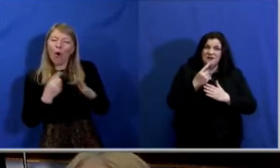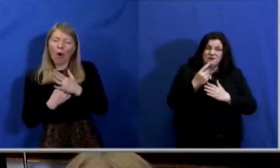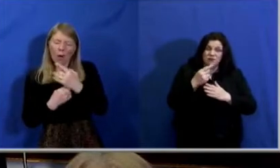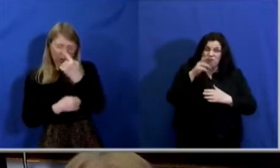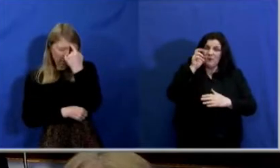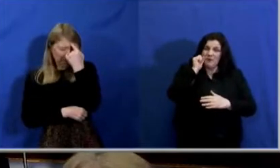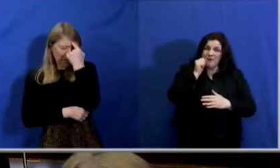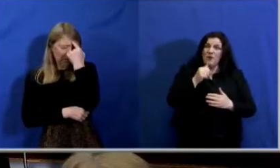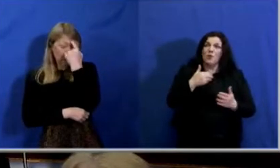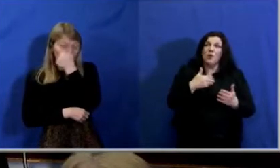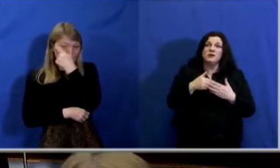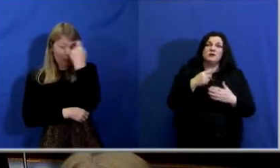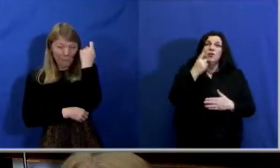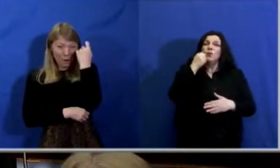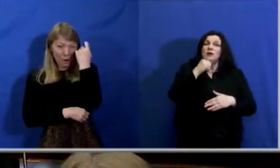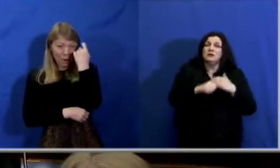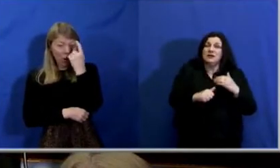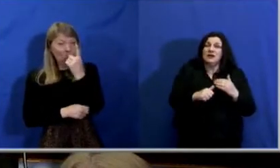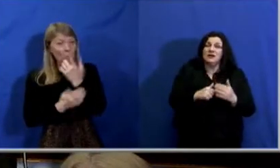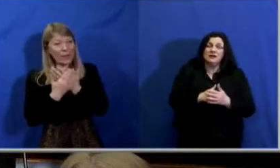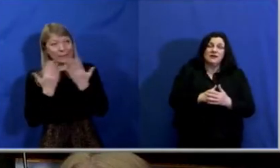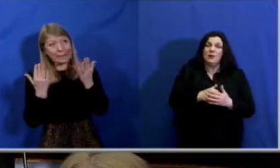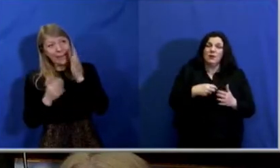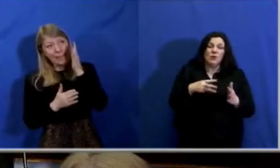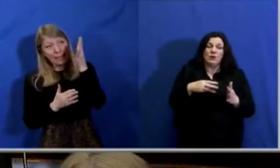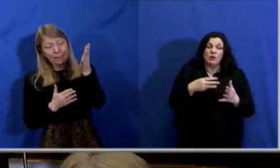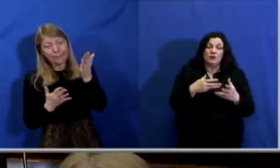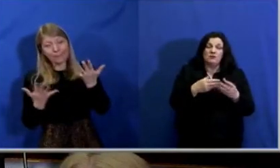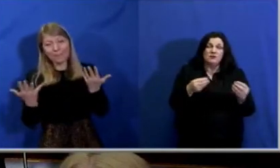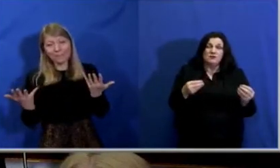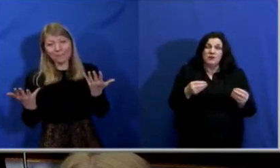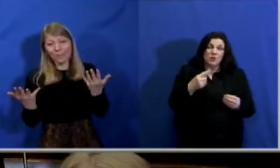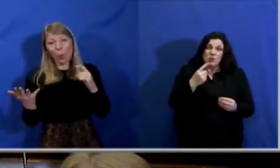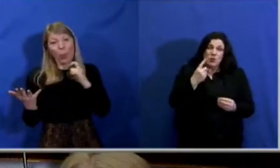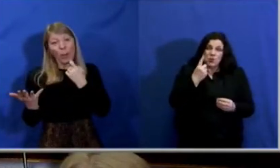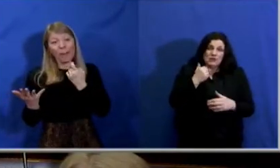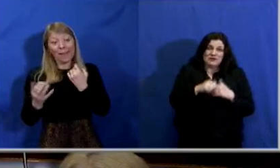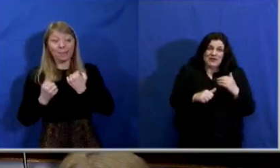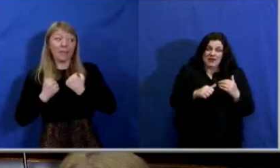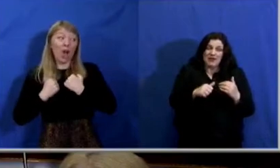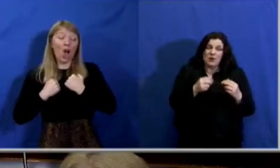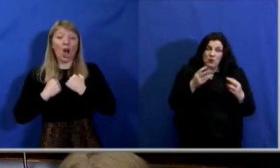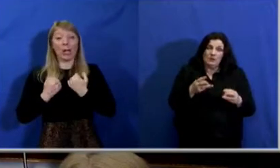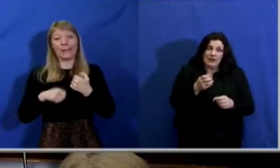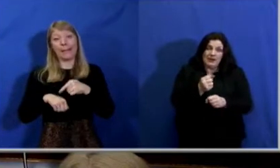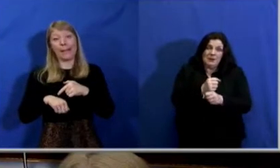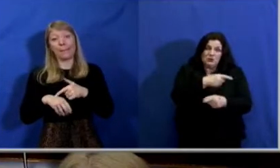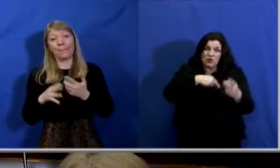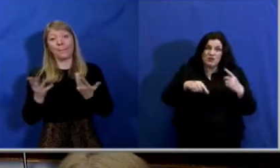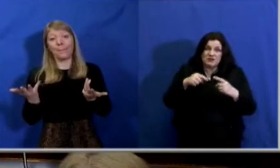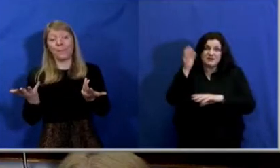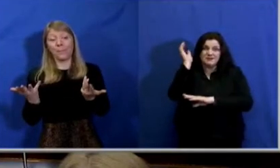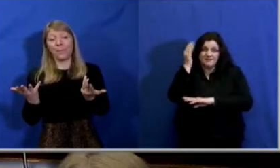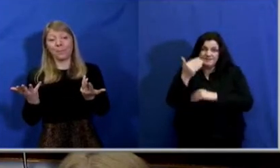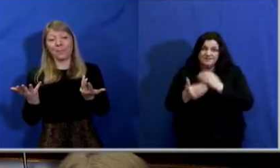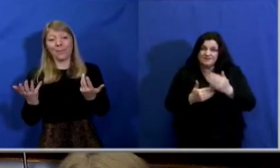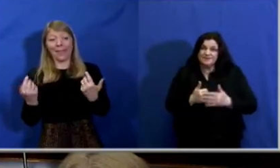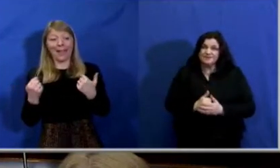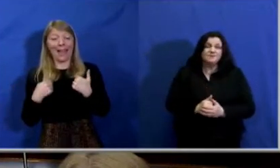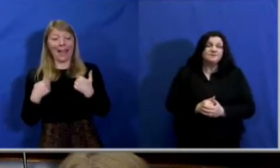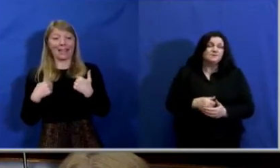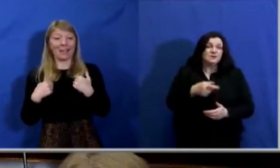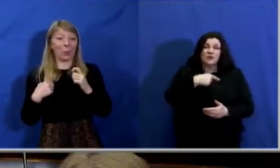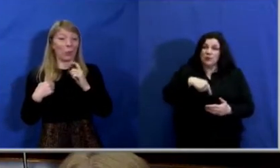it will be our memorial. One day, it will be about us. Will we leave